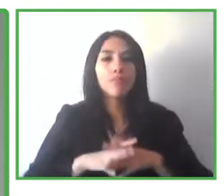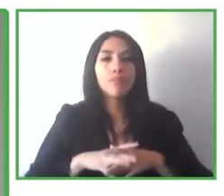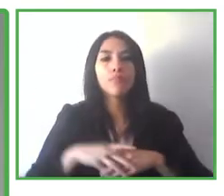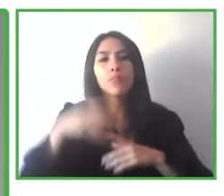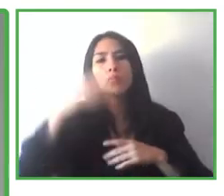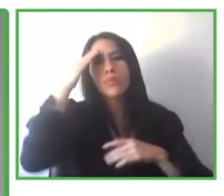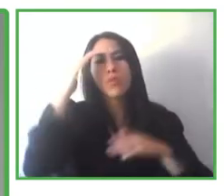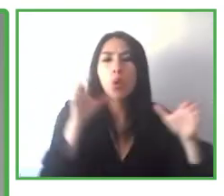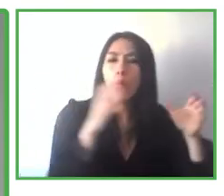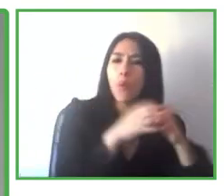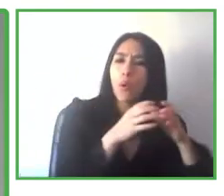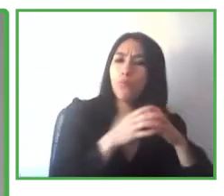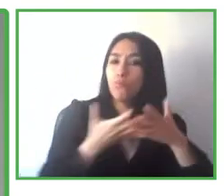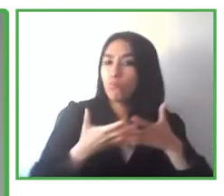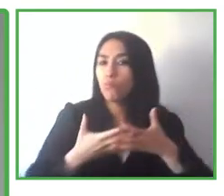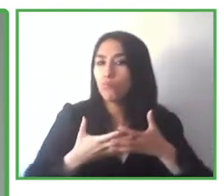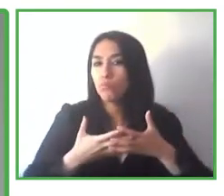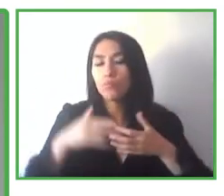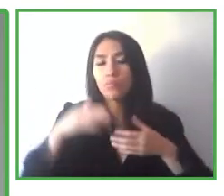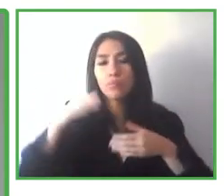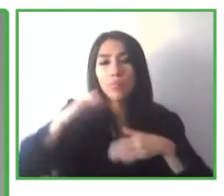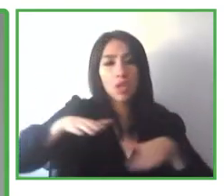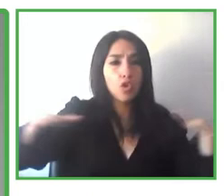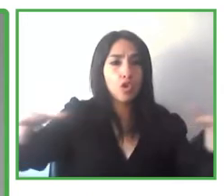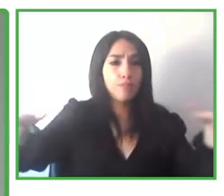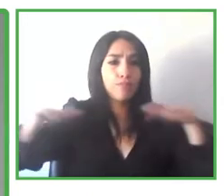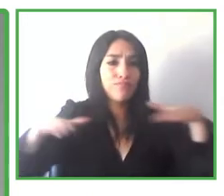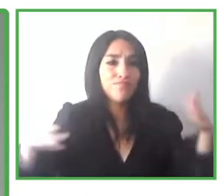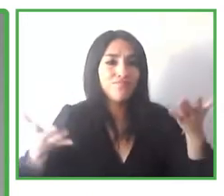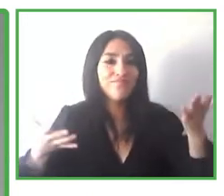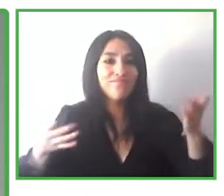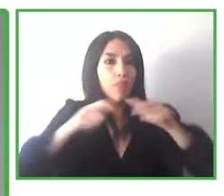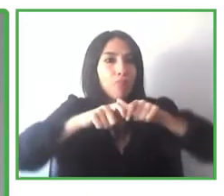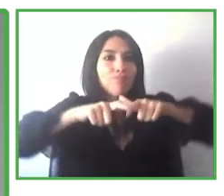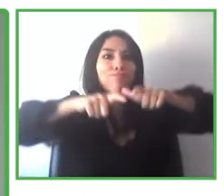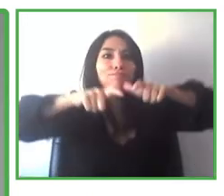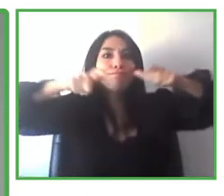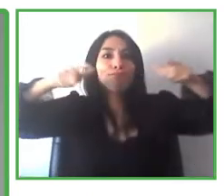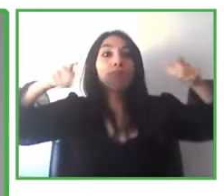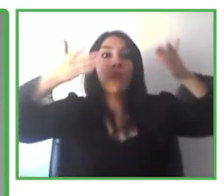the population of children continues to grow. And those children